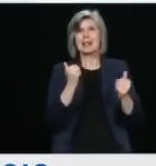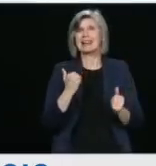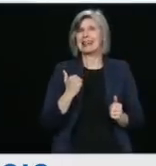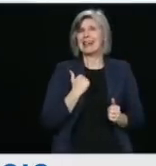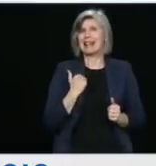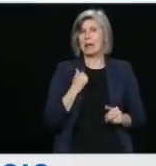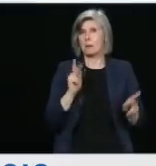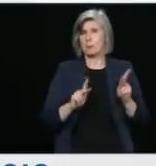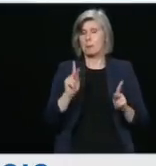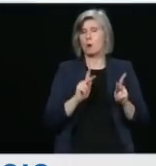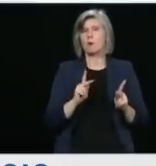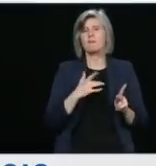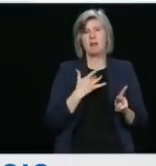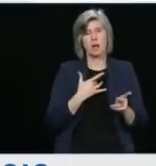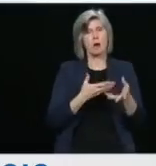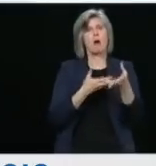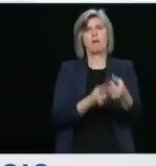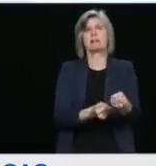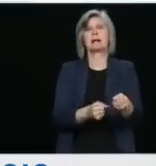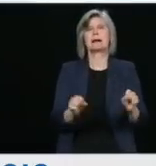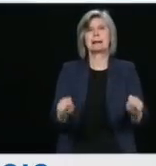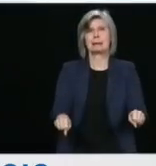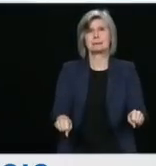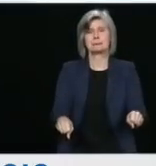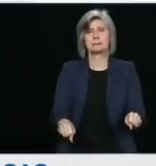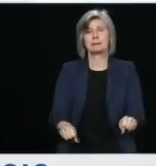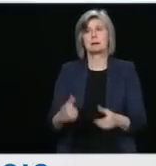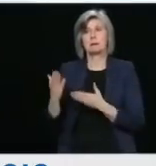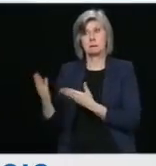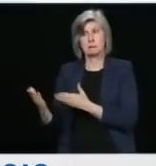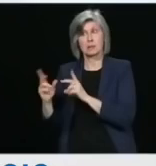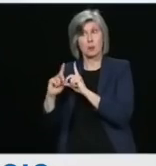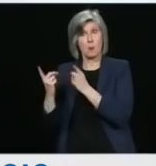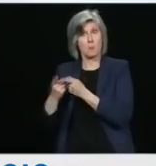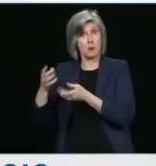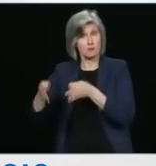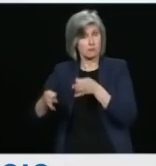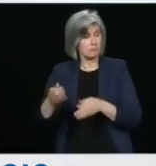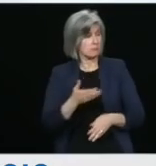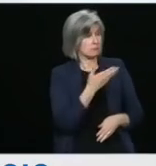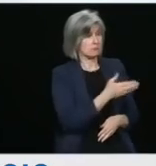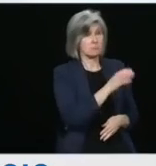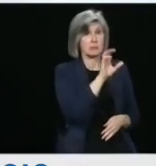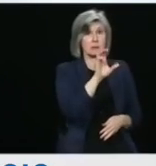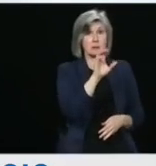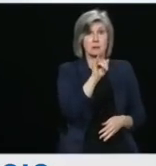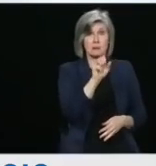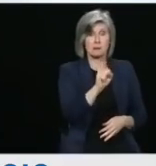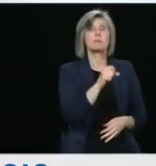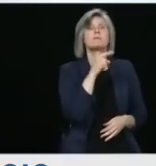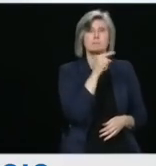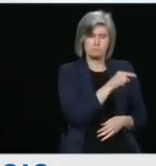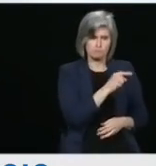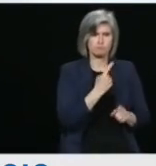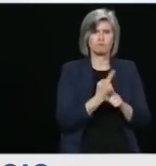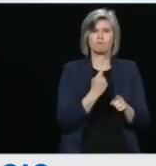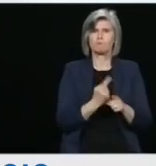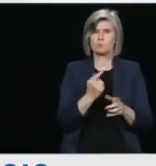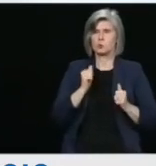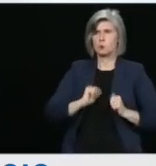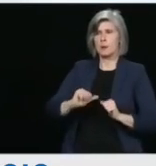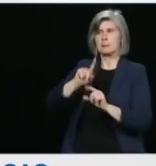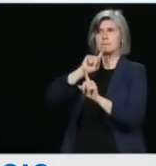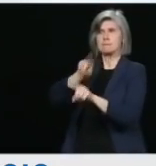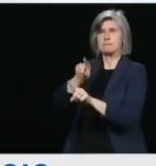in good faith and continue to work diligently to address the court's concerns. We now have greater clarity from the courts as